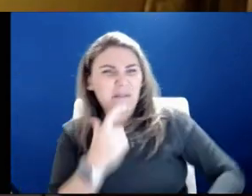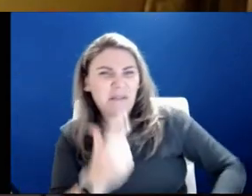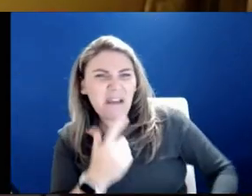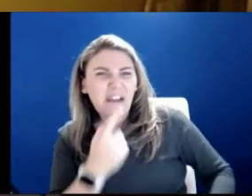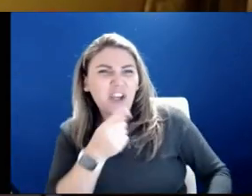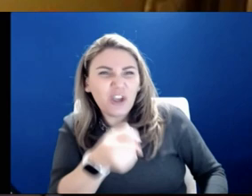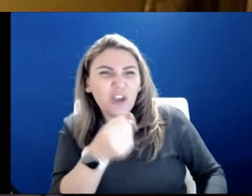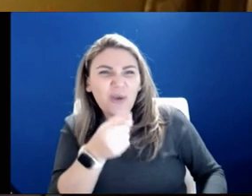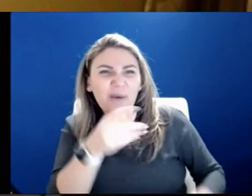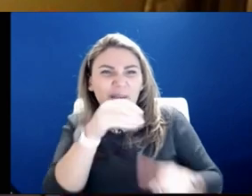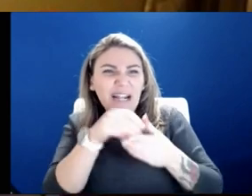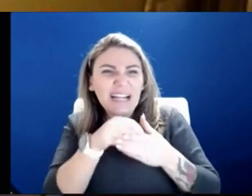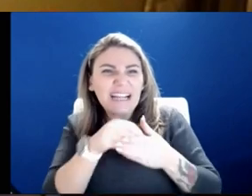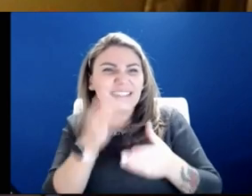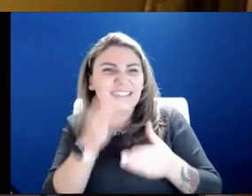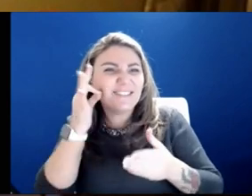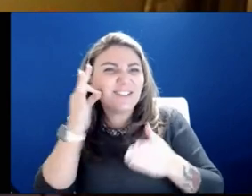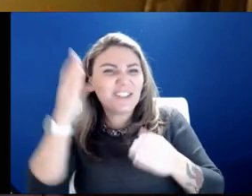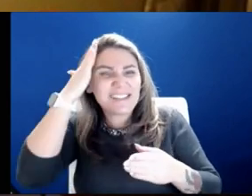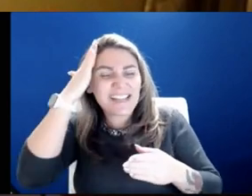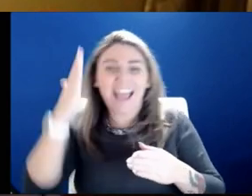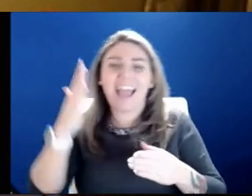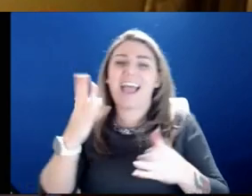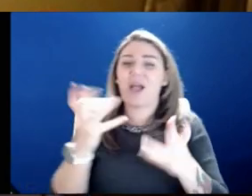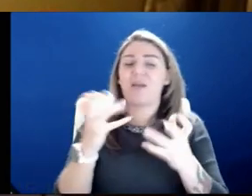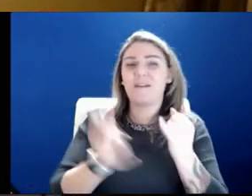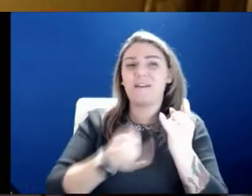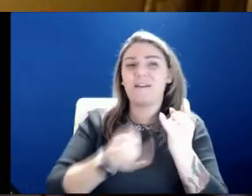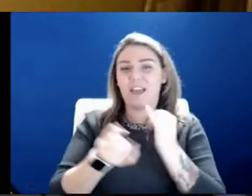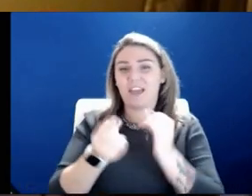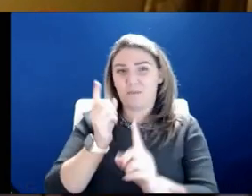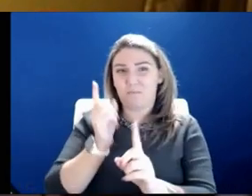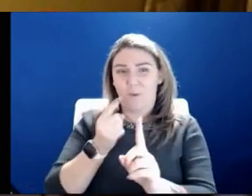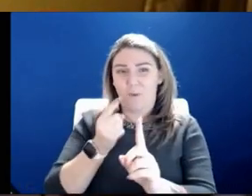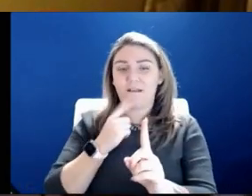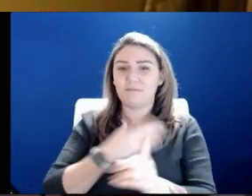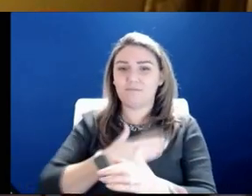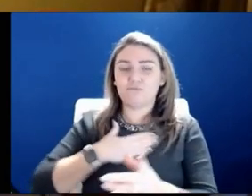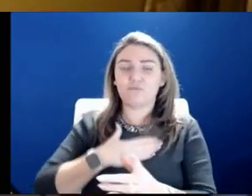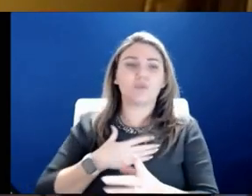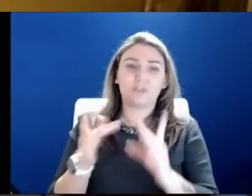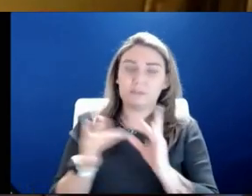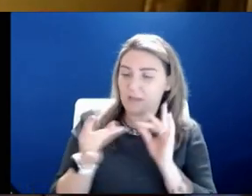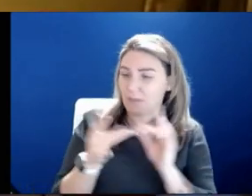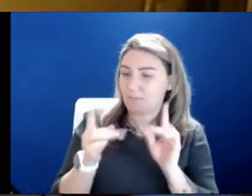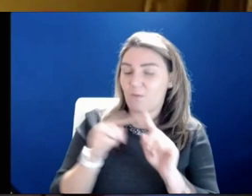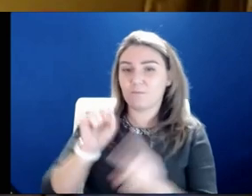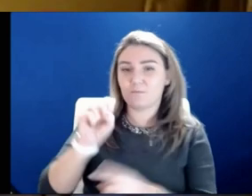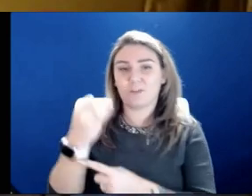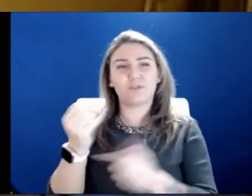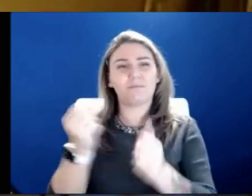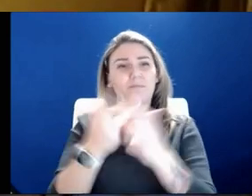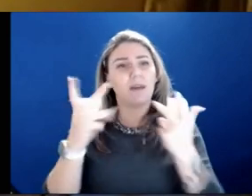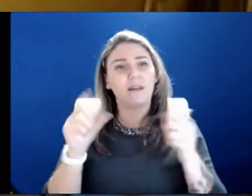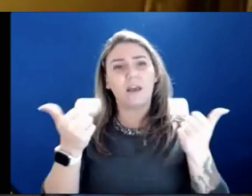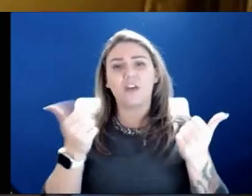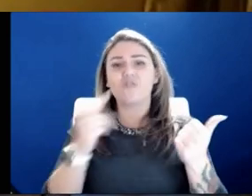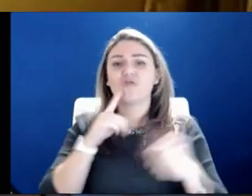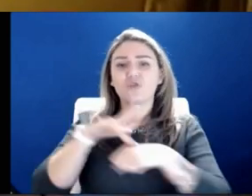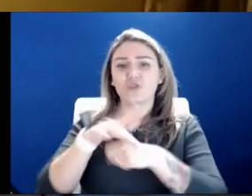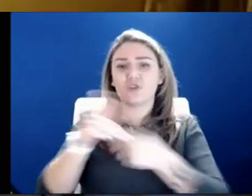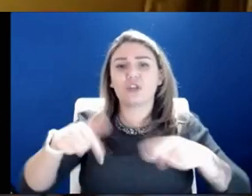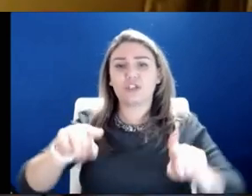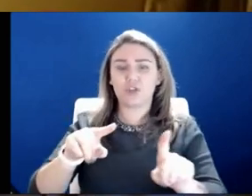guy in the chief's hat. I love it. I will make this final point. And I appreciate the comment from St. Joseph and so many others. You know, early in the pandemic,